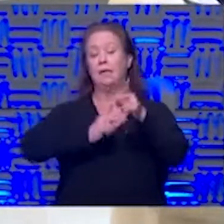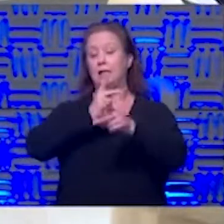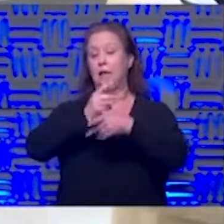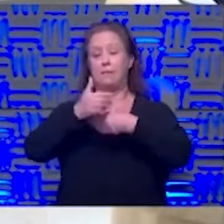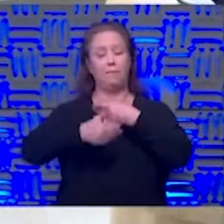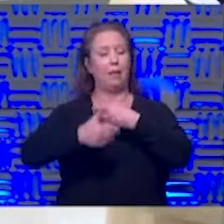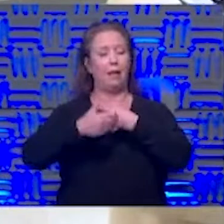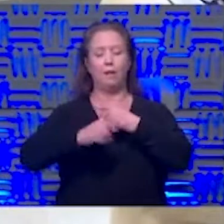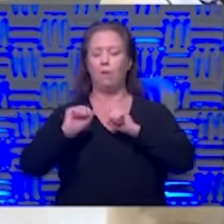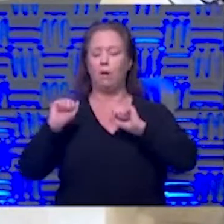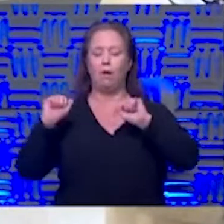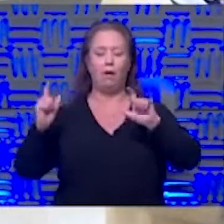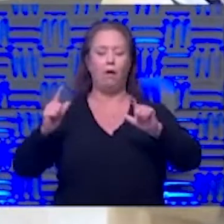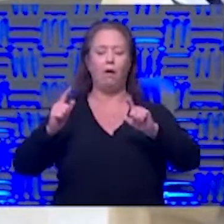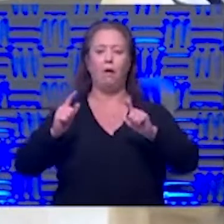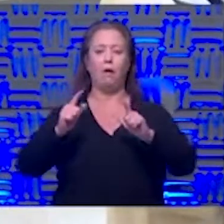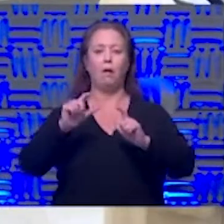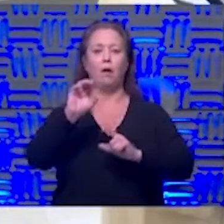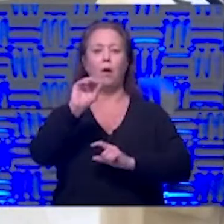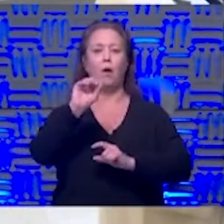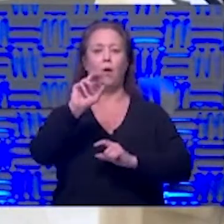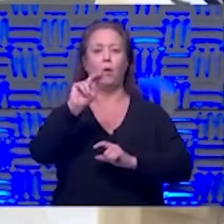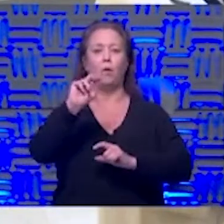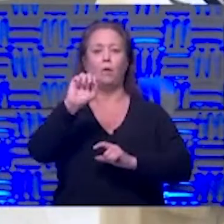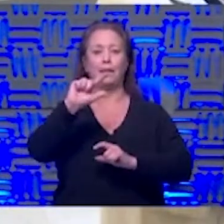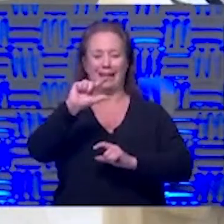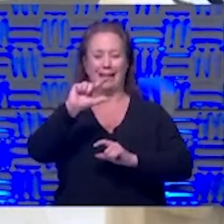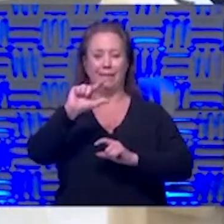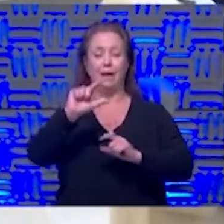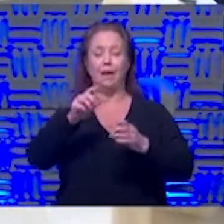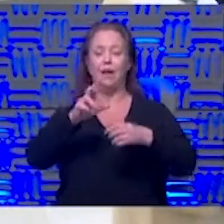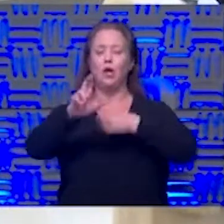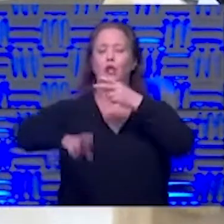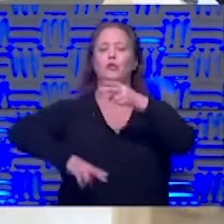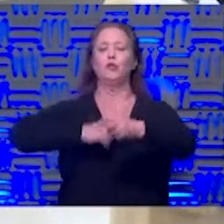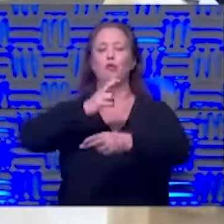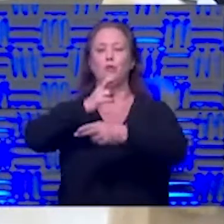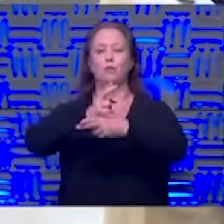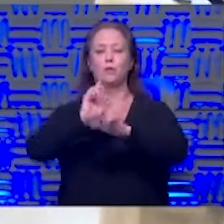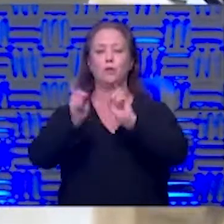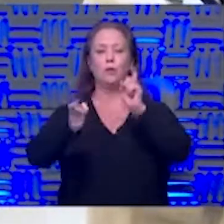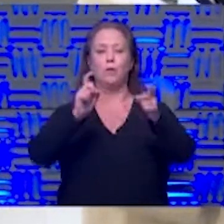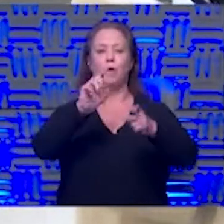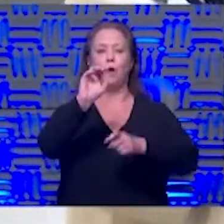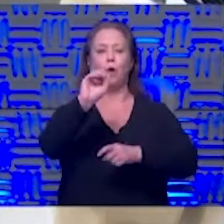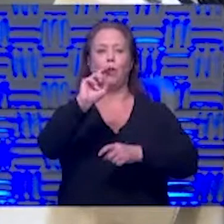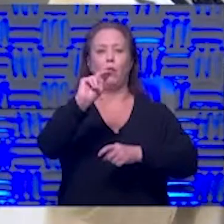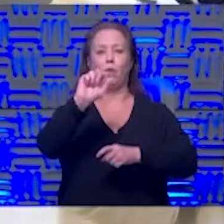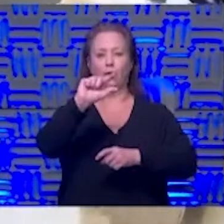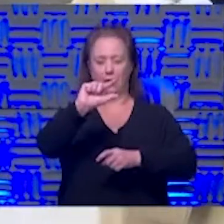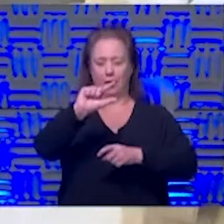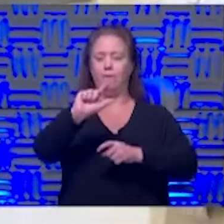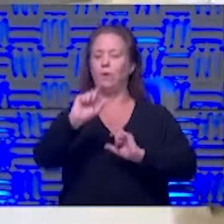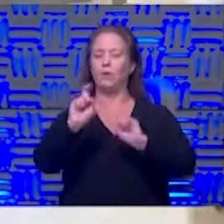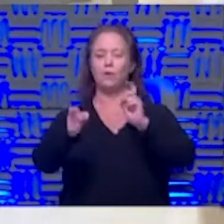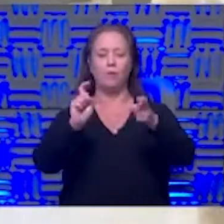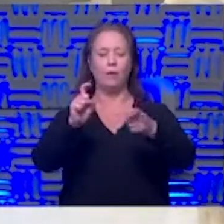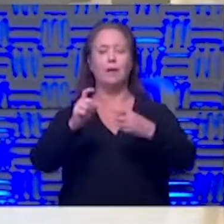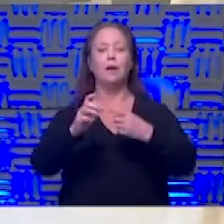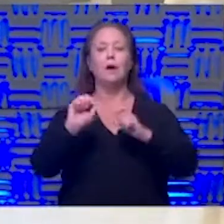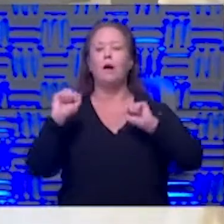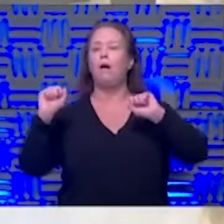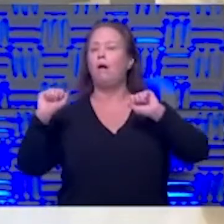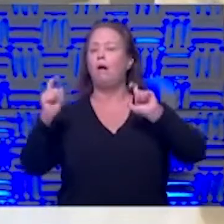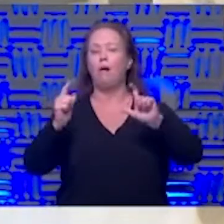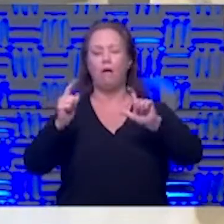all types of blood we especially like oneg because that's a universal so they can give blood to anybody oh negative right oh negative yes but all types